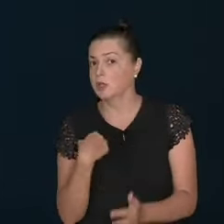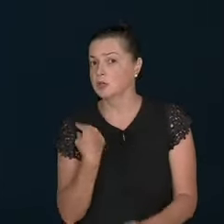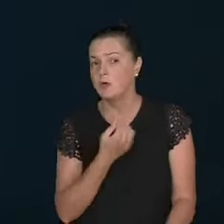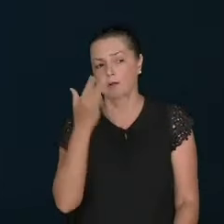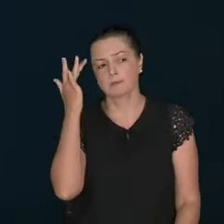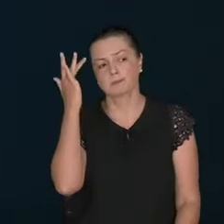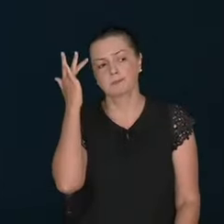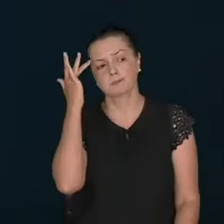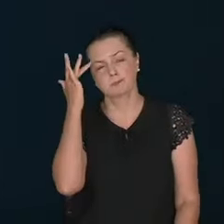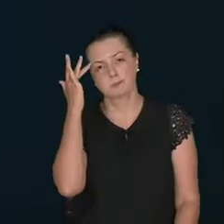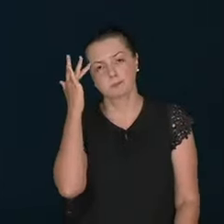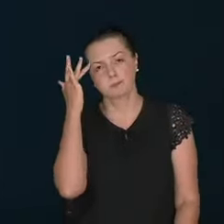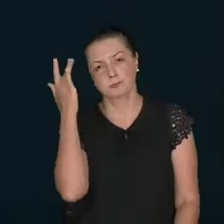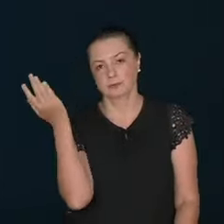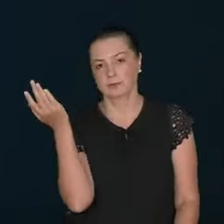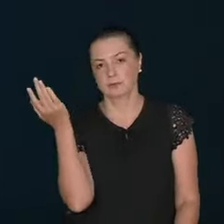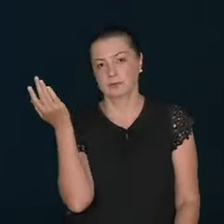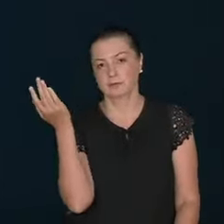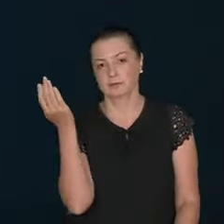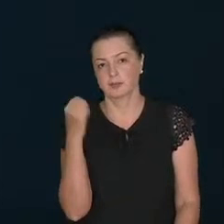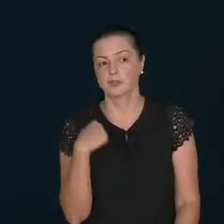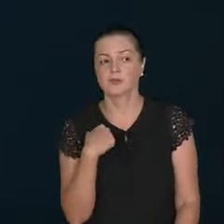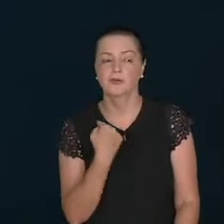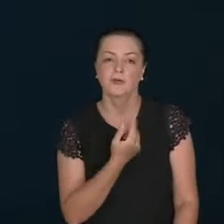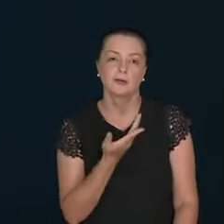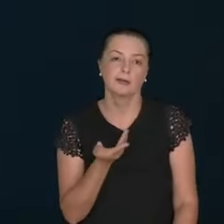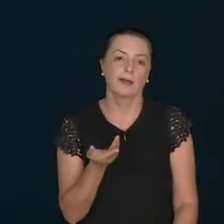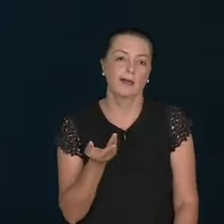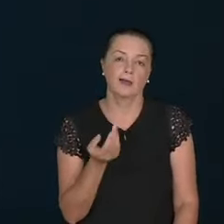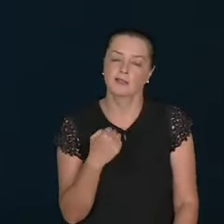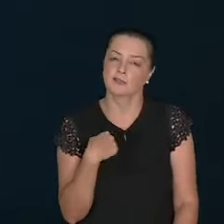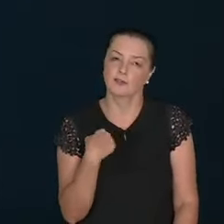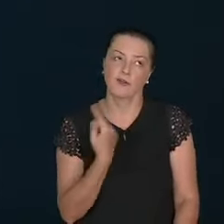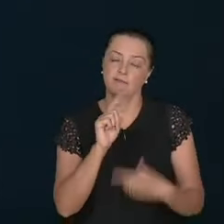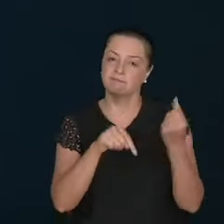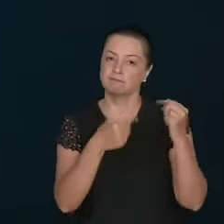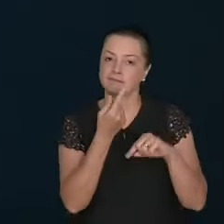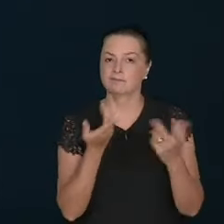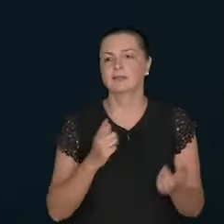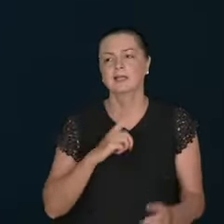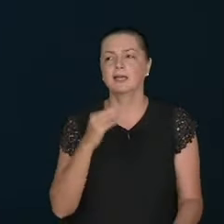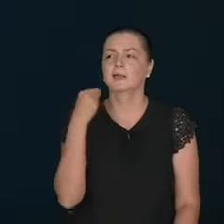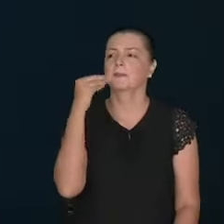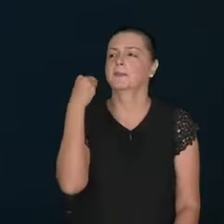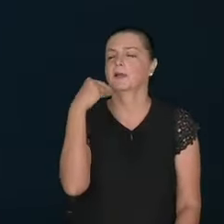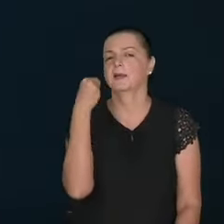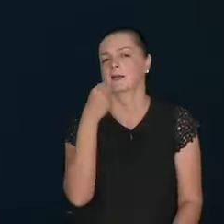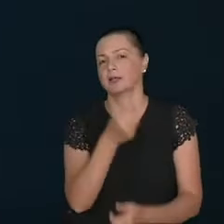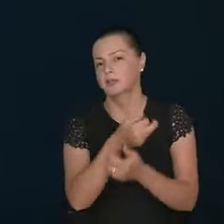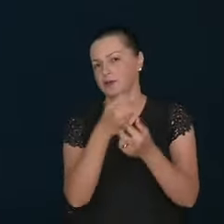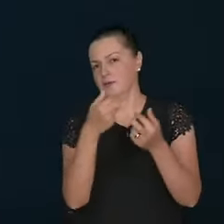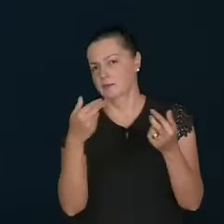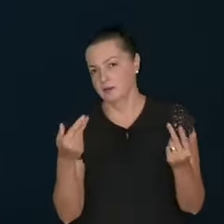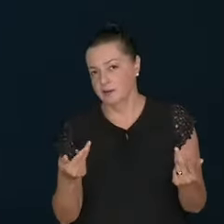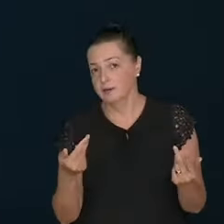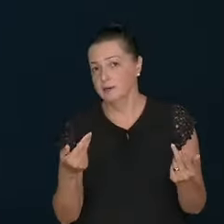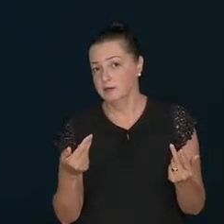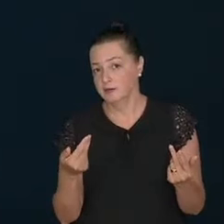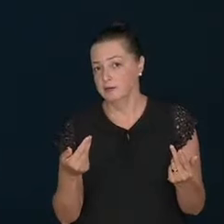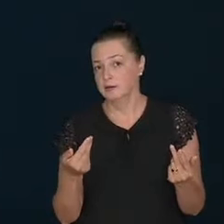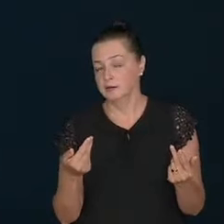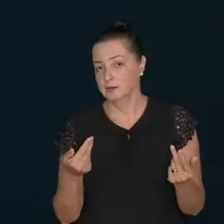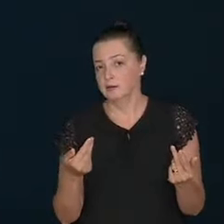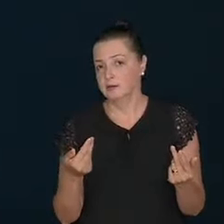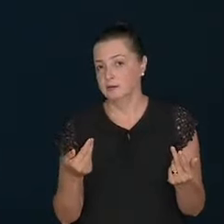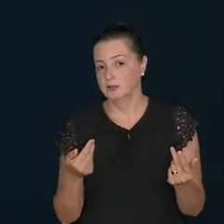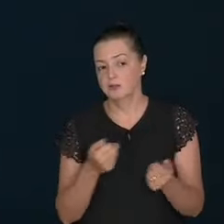We get mature. We grow. We grew. And we have many. Experiences. Things. And we start. To